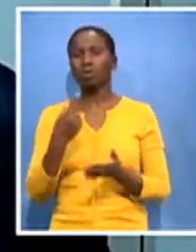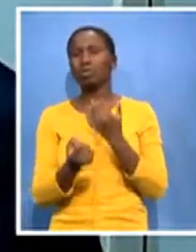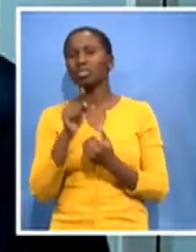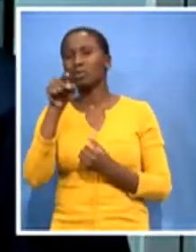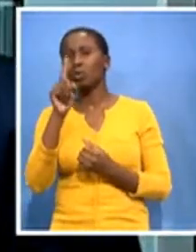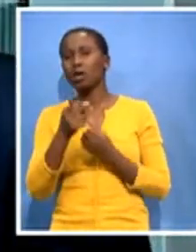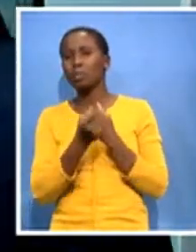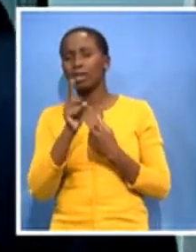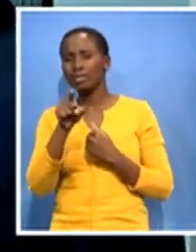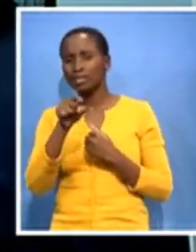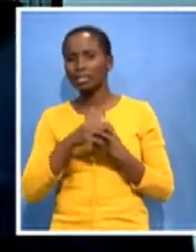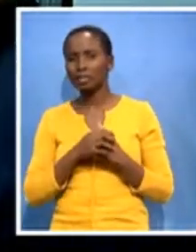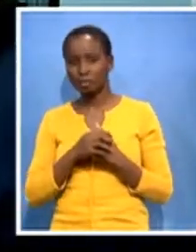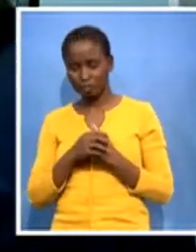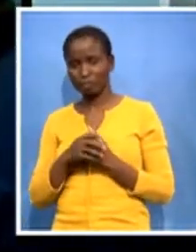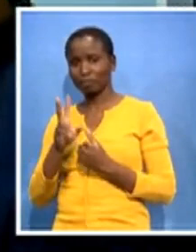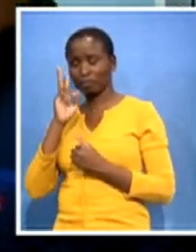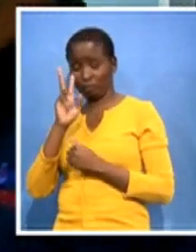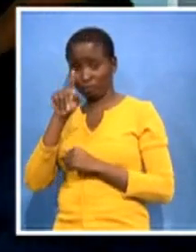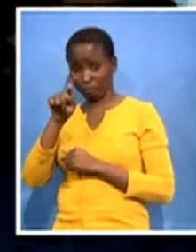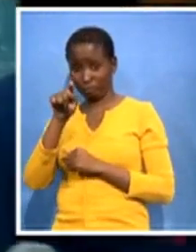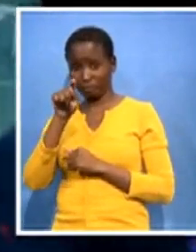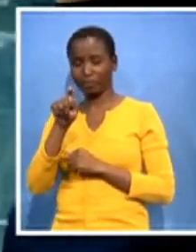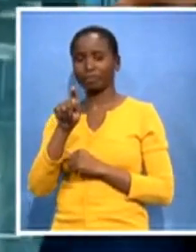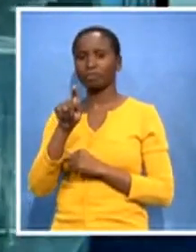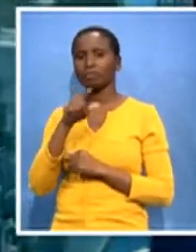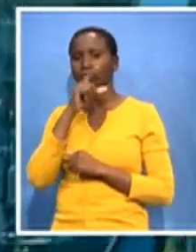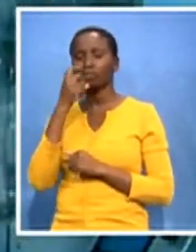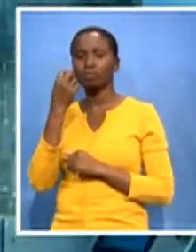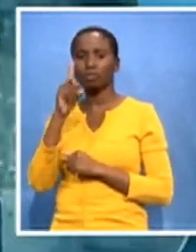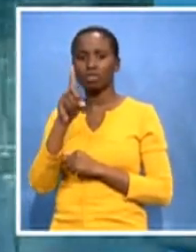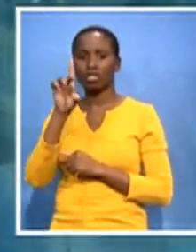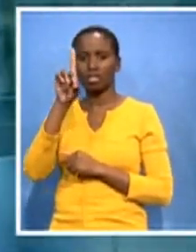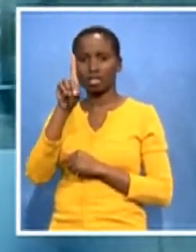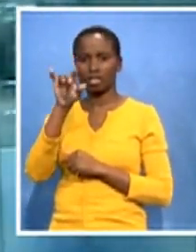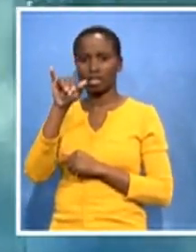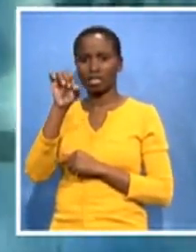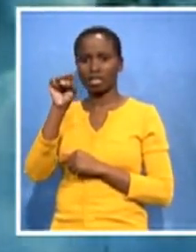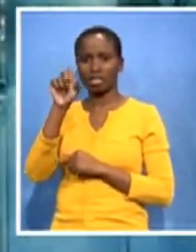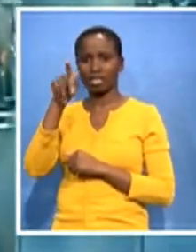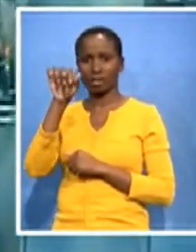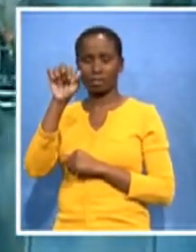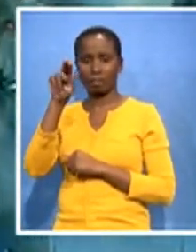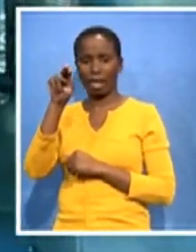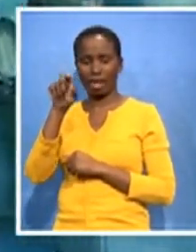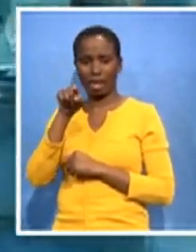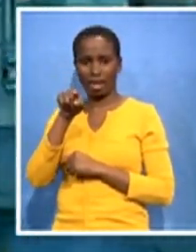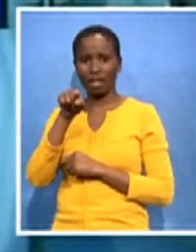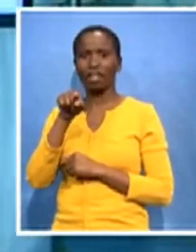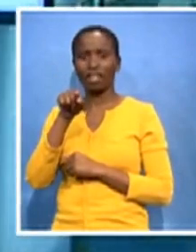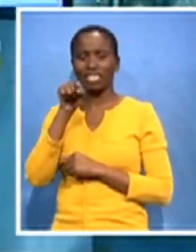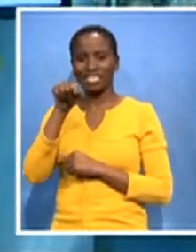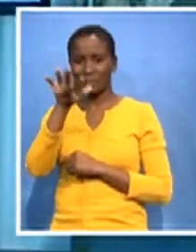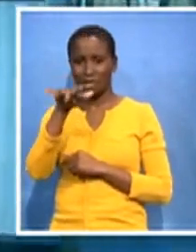you can see what we call Aspen, the Alice filling line, and here is where we fill the drug product or